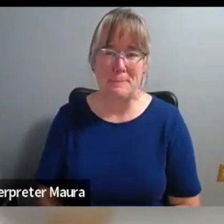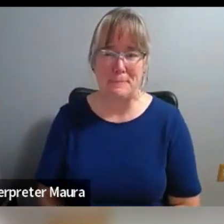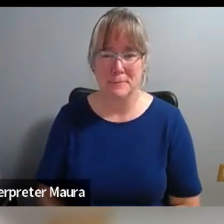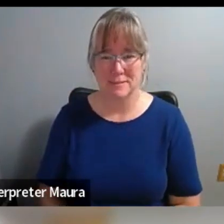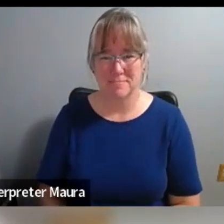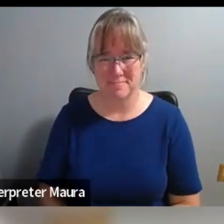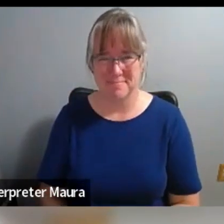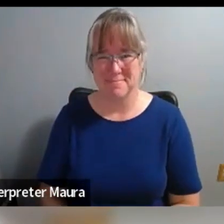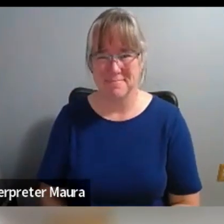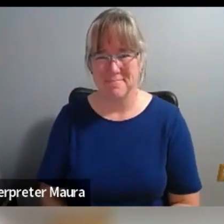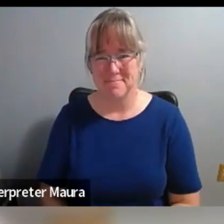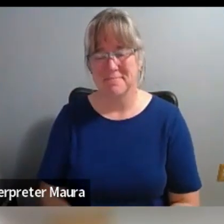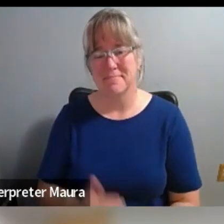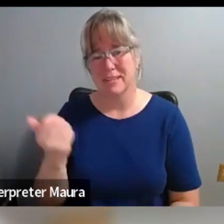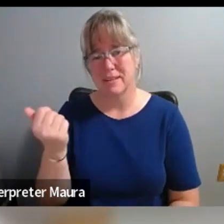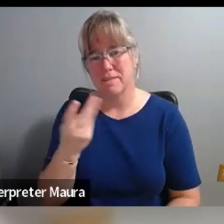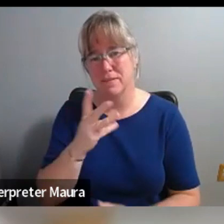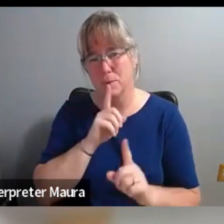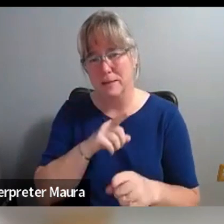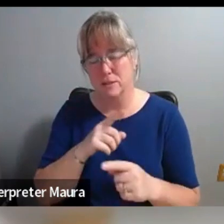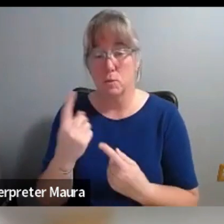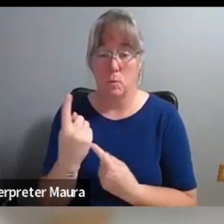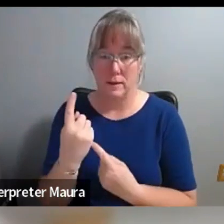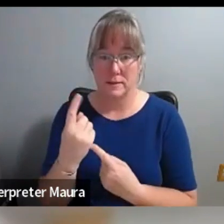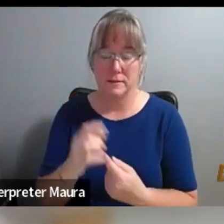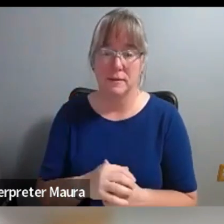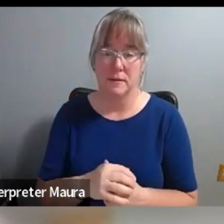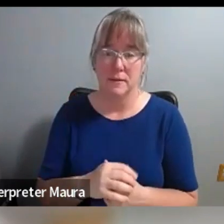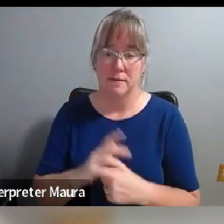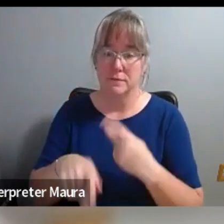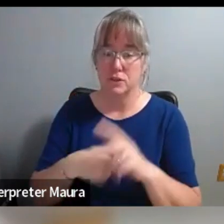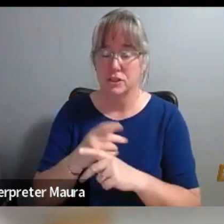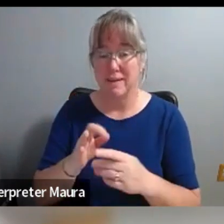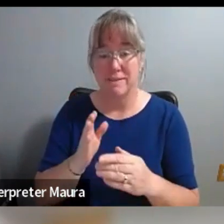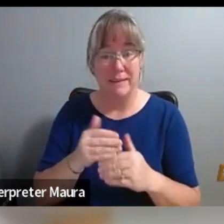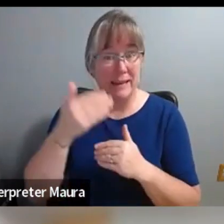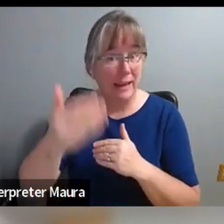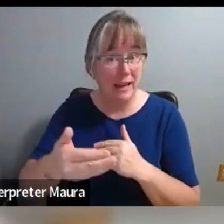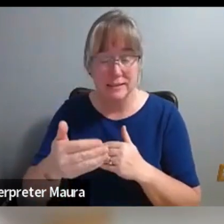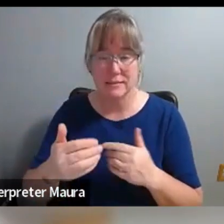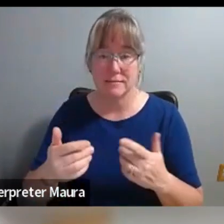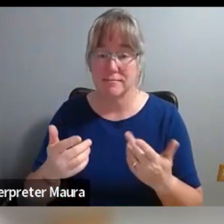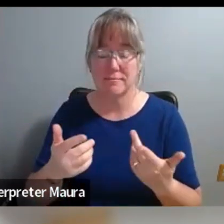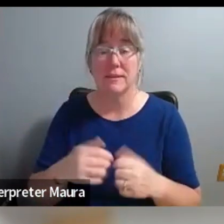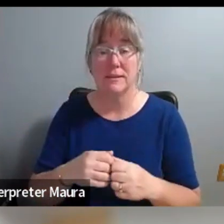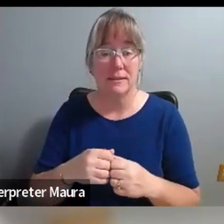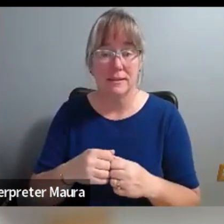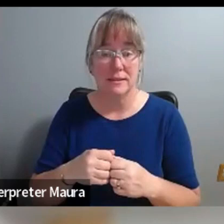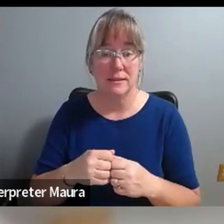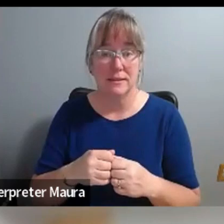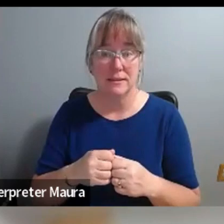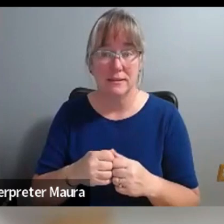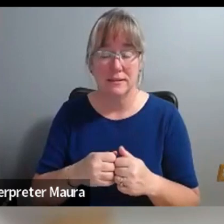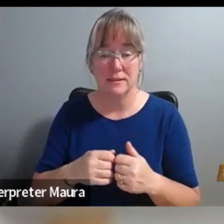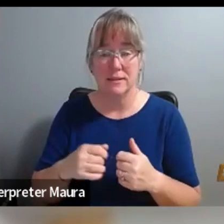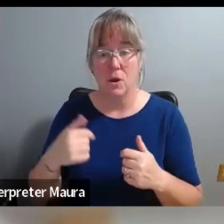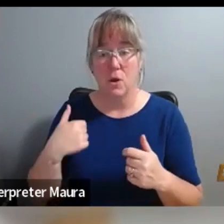Yeah, I think there are a few answers to the question. I think one version of the life beyond the project is the way that some of the strategies of